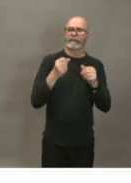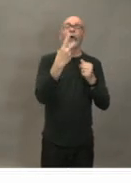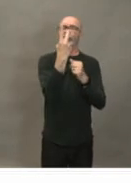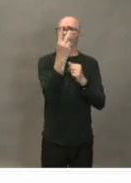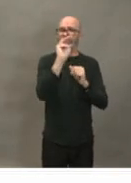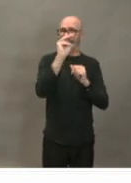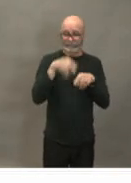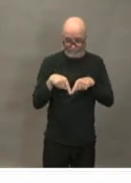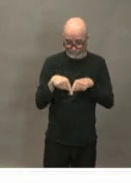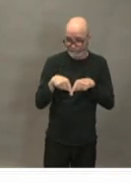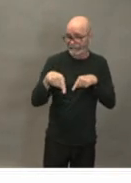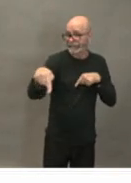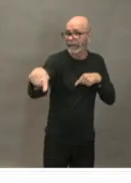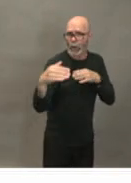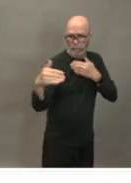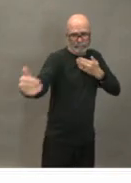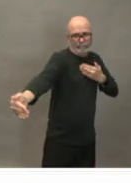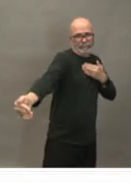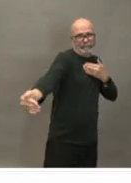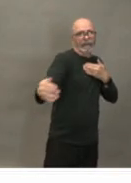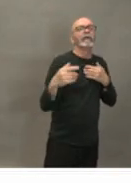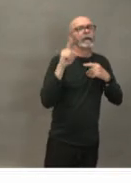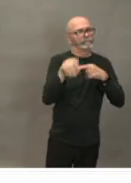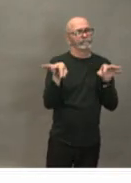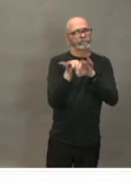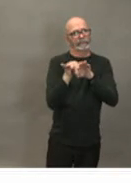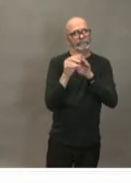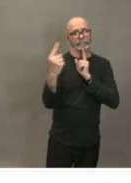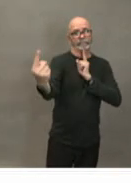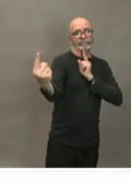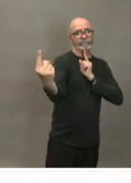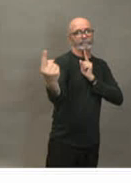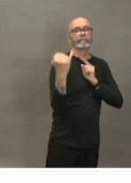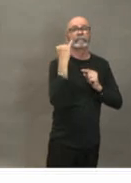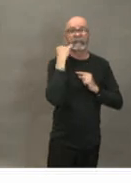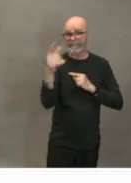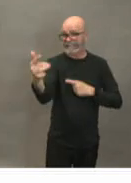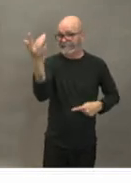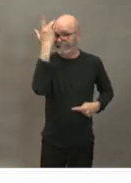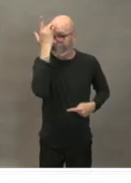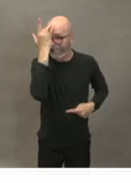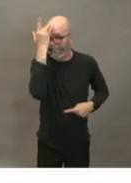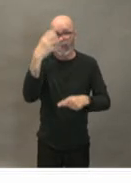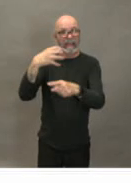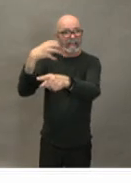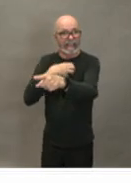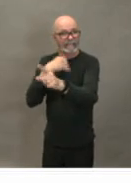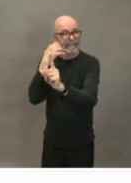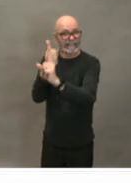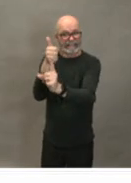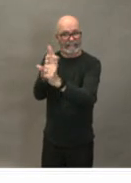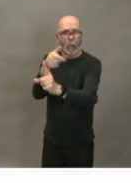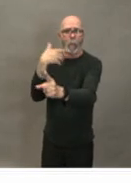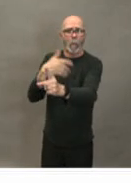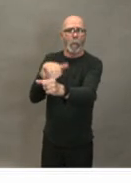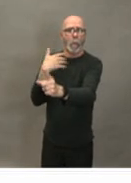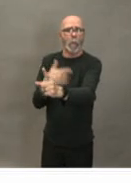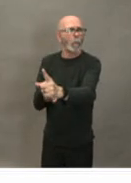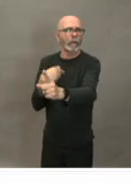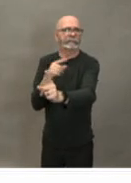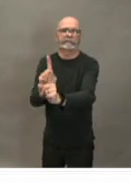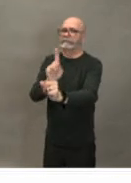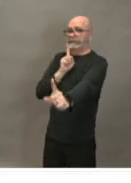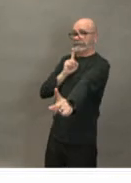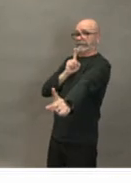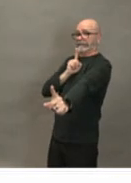people who are sick if you have fever and cough that we need to find ways although those people the need to be